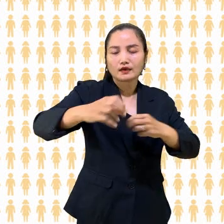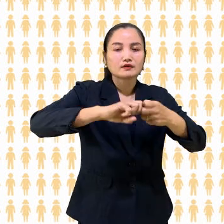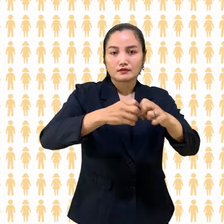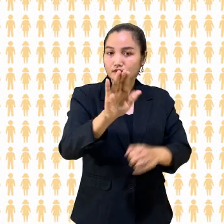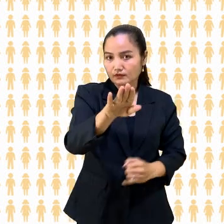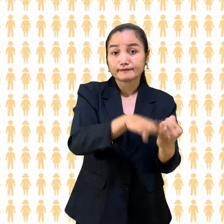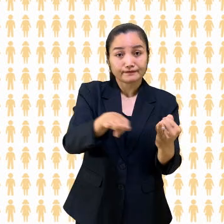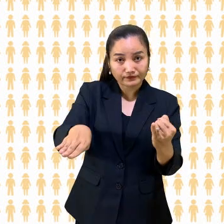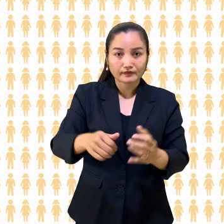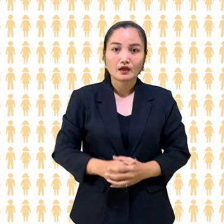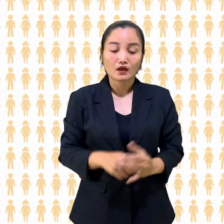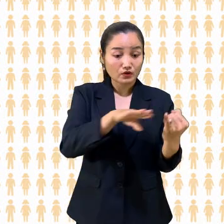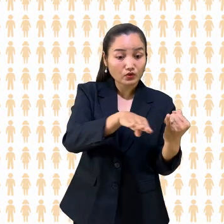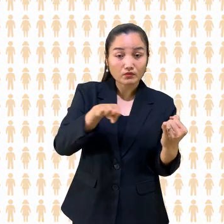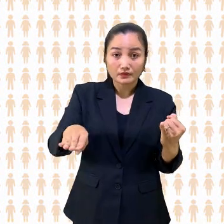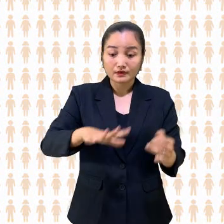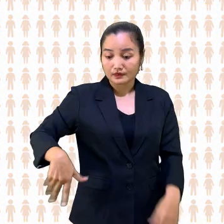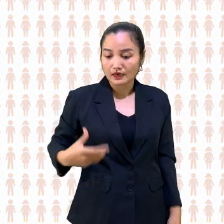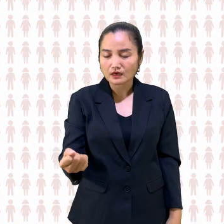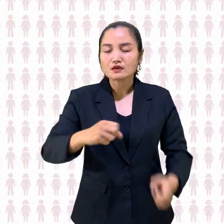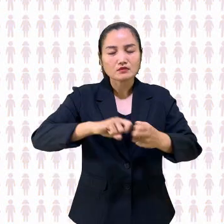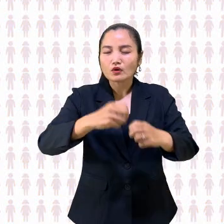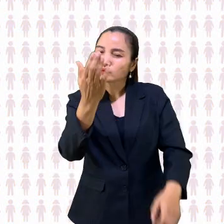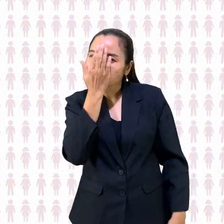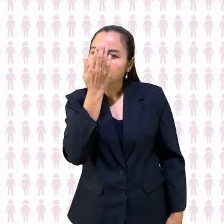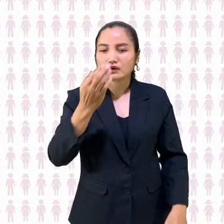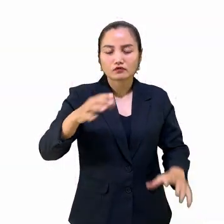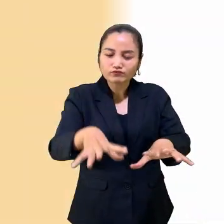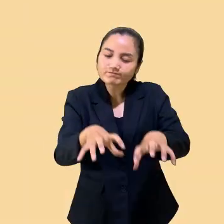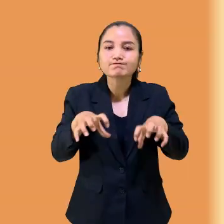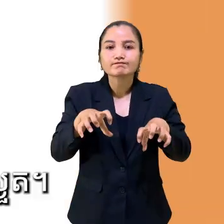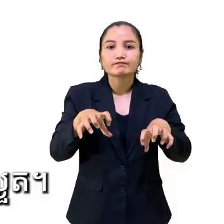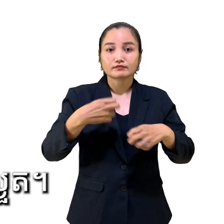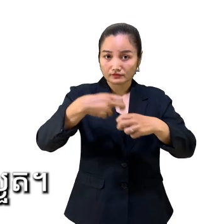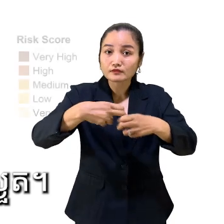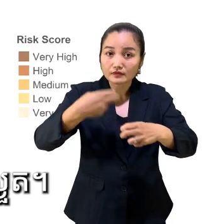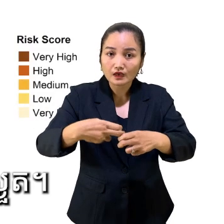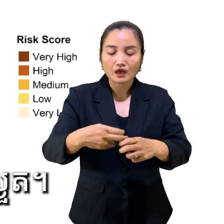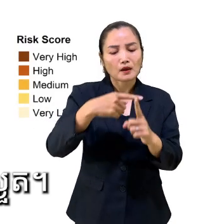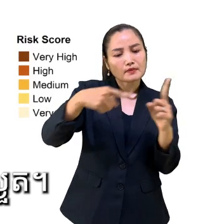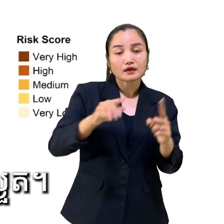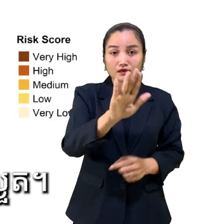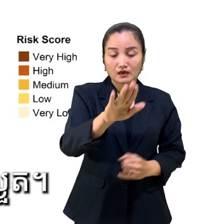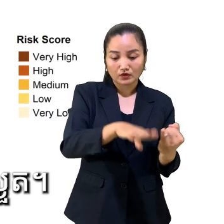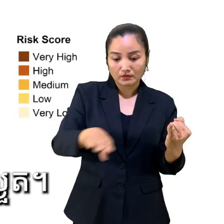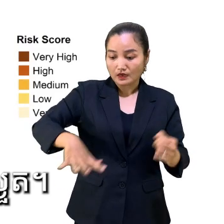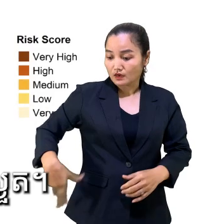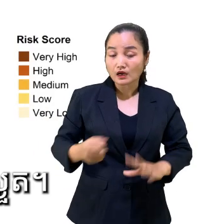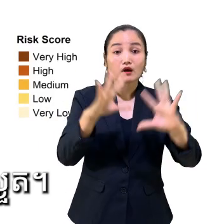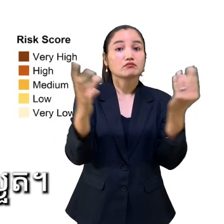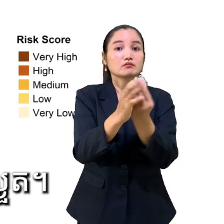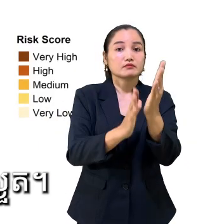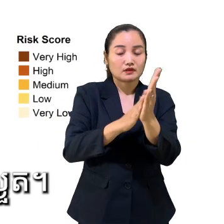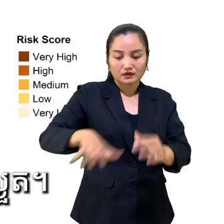Index. The majority of these communes are in rural areas. Nearly one-third of children are highly